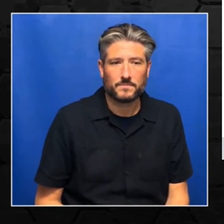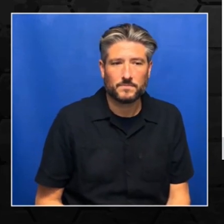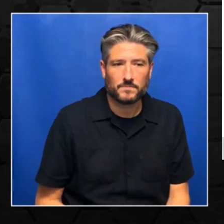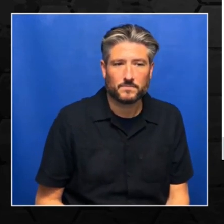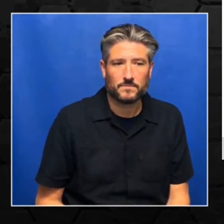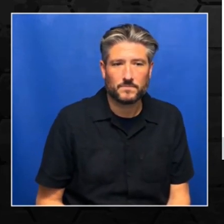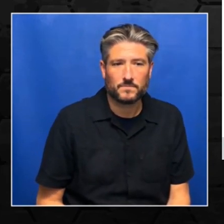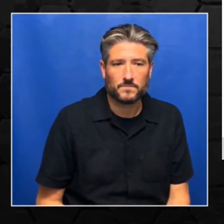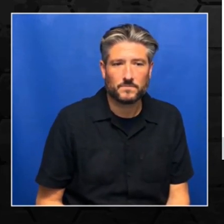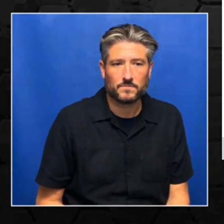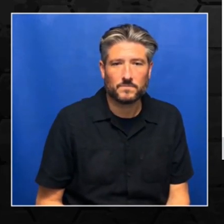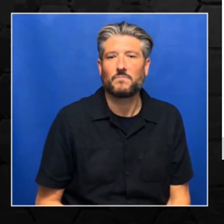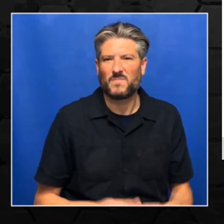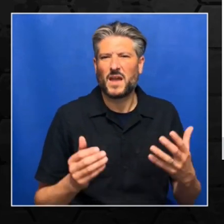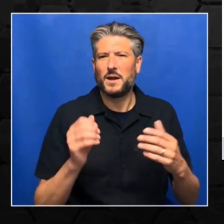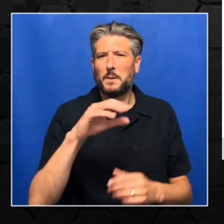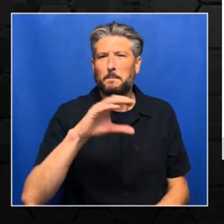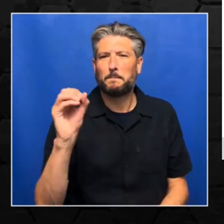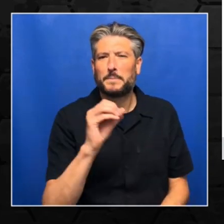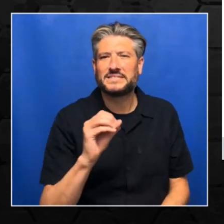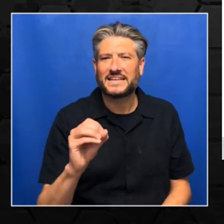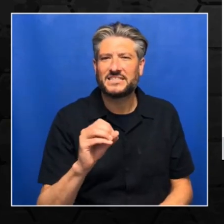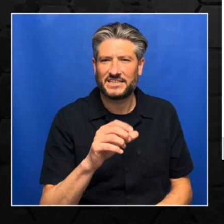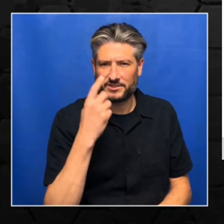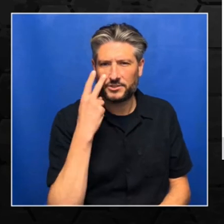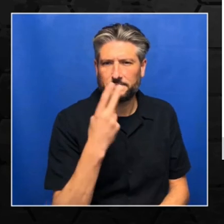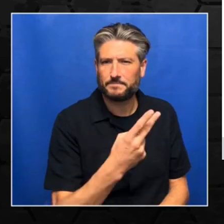Then we're going to save and load the models.